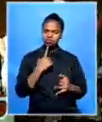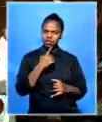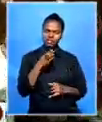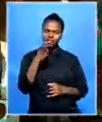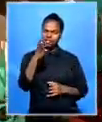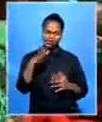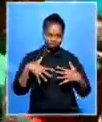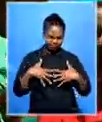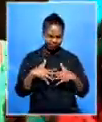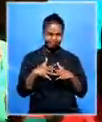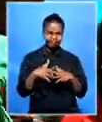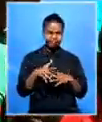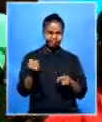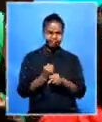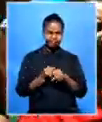coalitions sustainable.